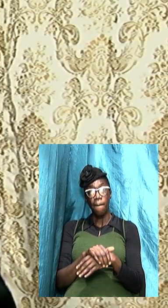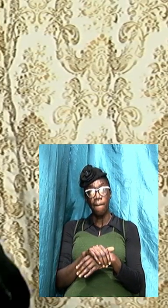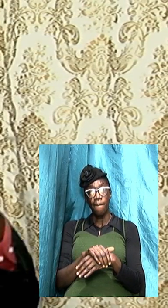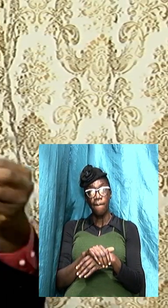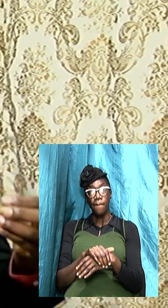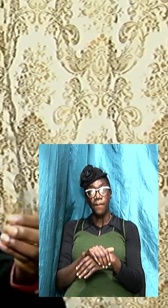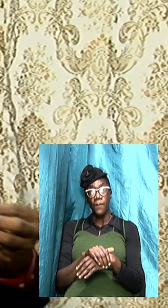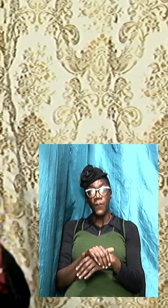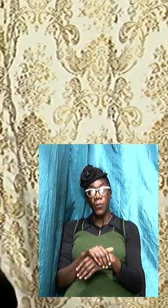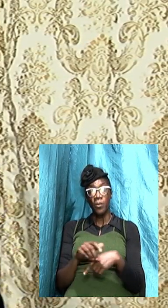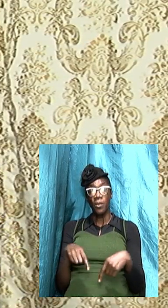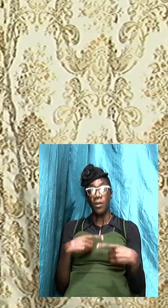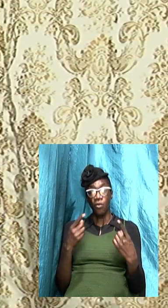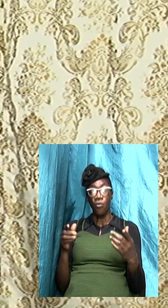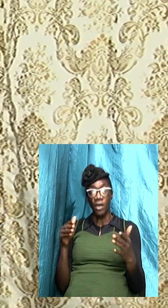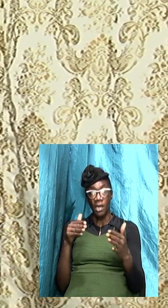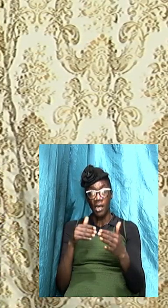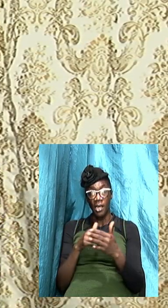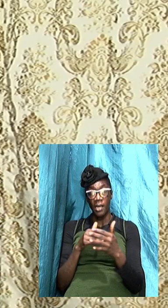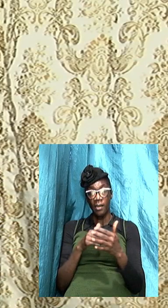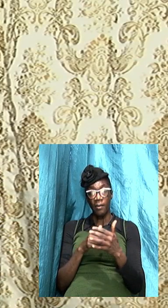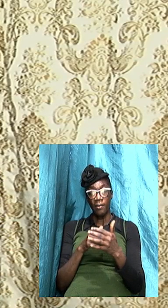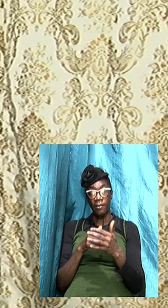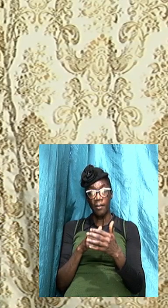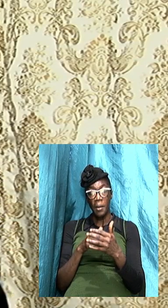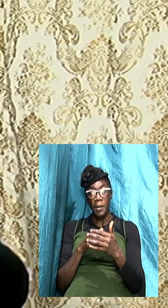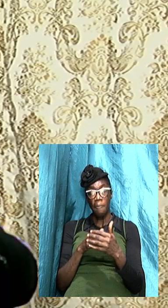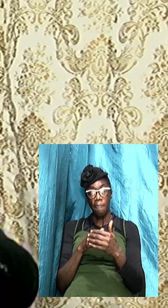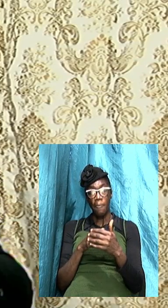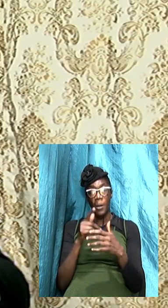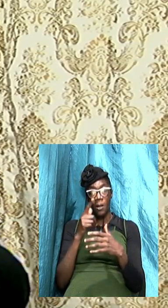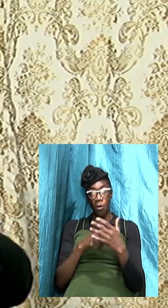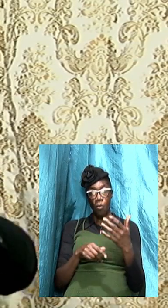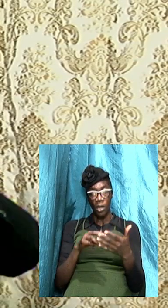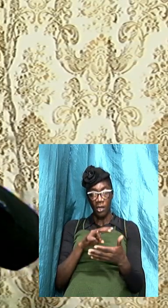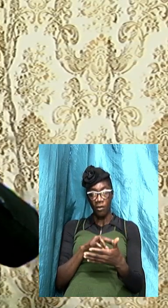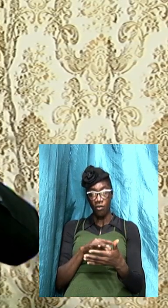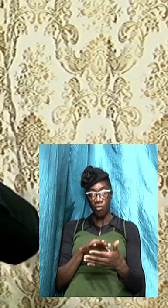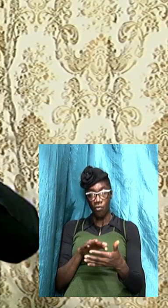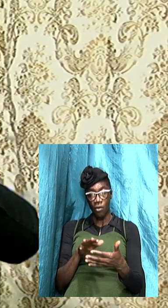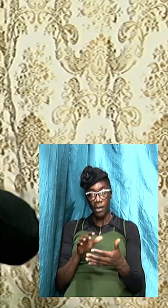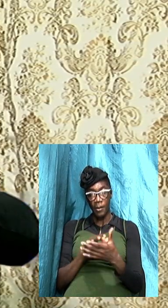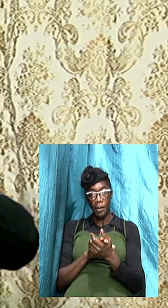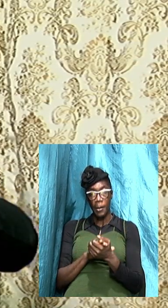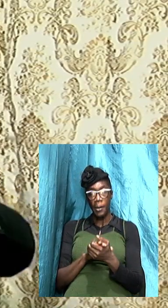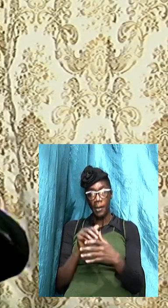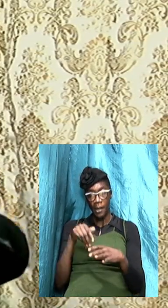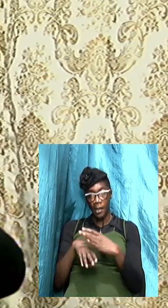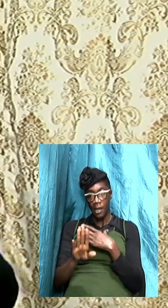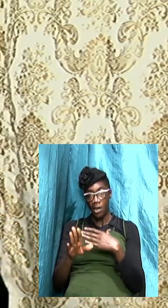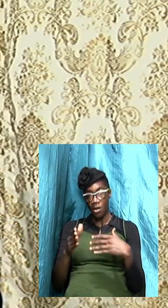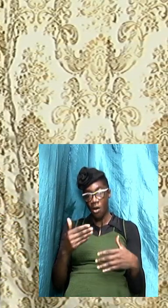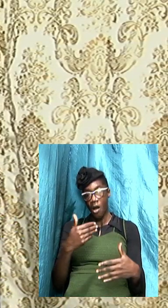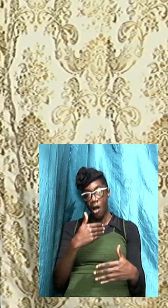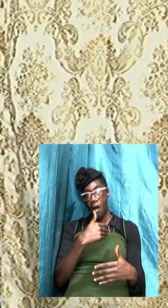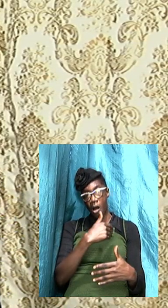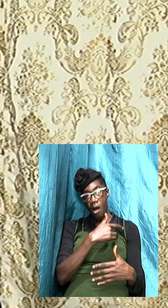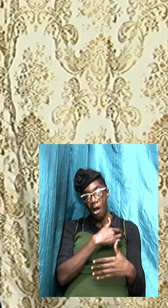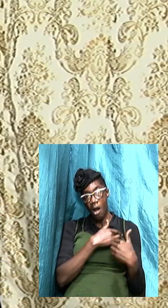that it is going against what is written in your heart